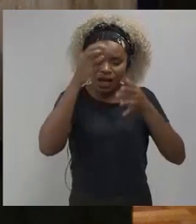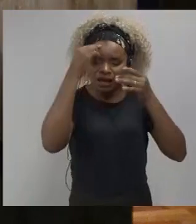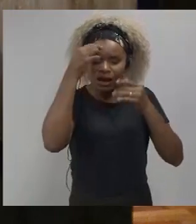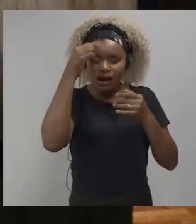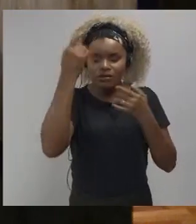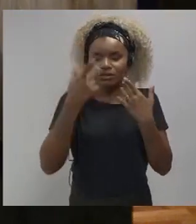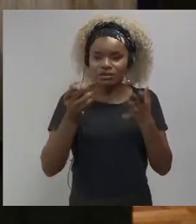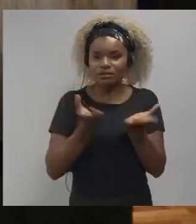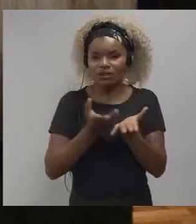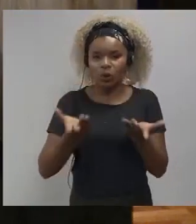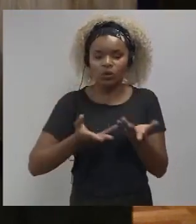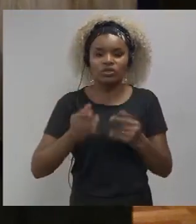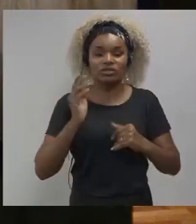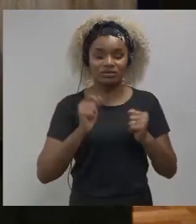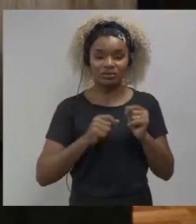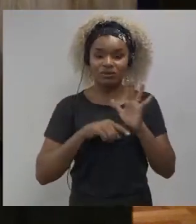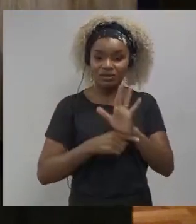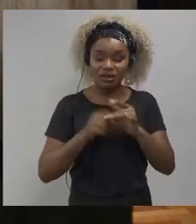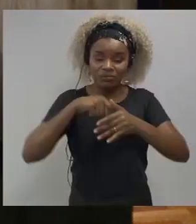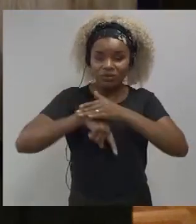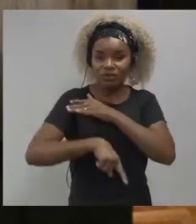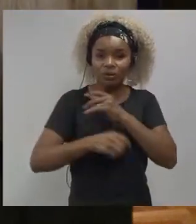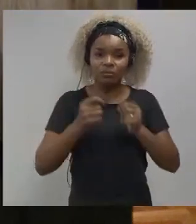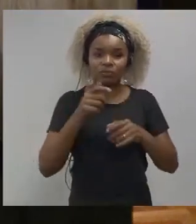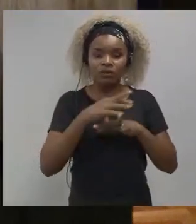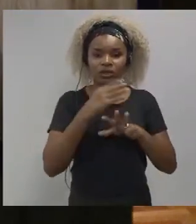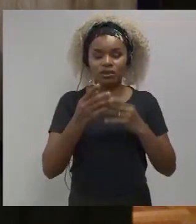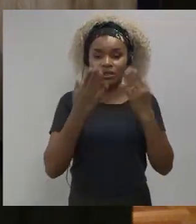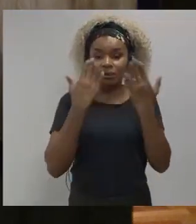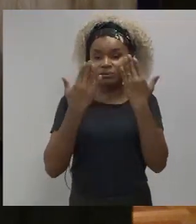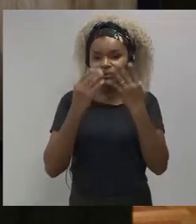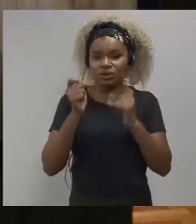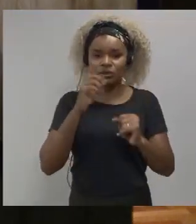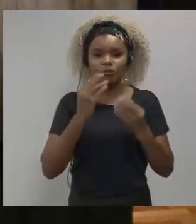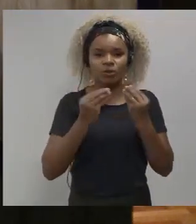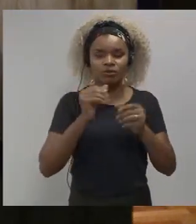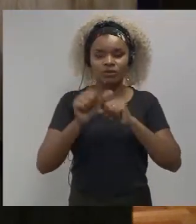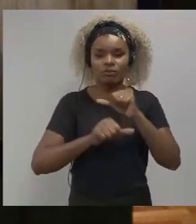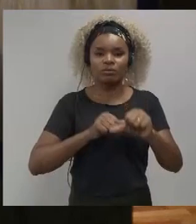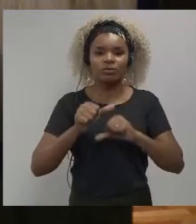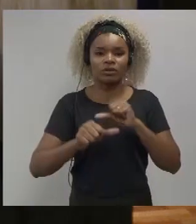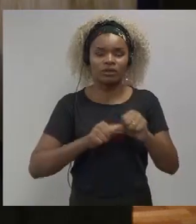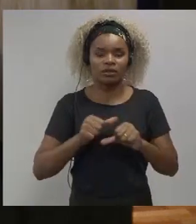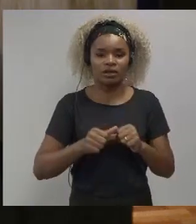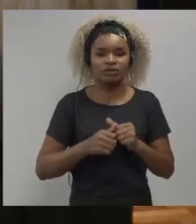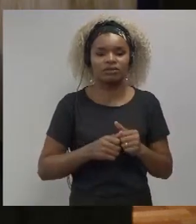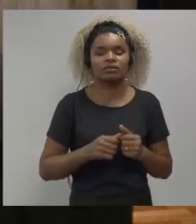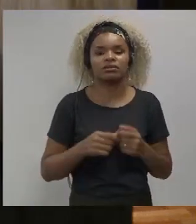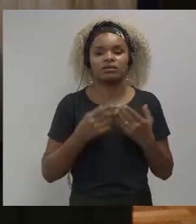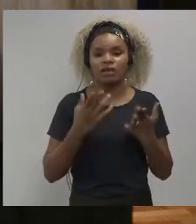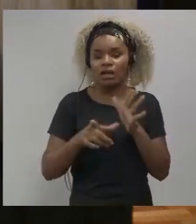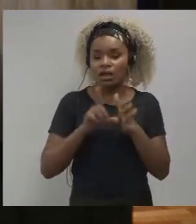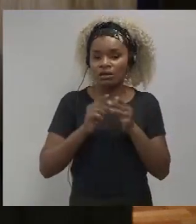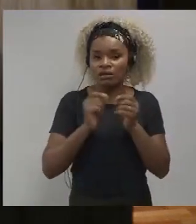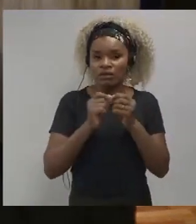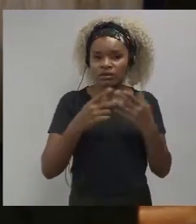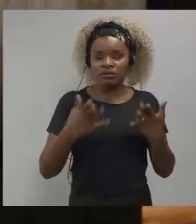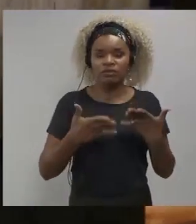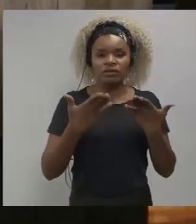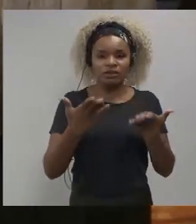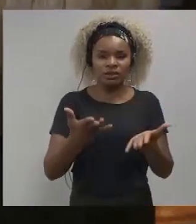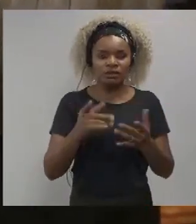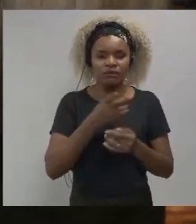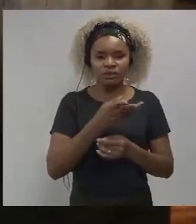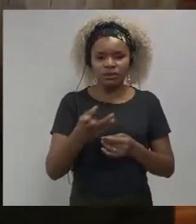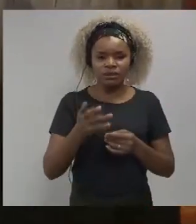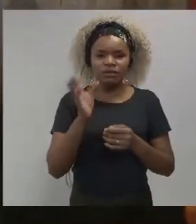deeper into our psychology around making change and before I do that I'll give you a brief introduction to a political and so